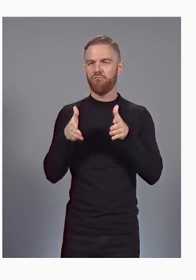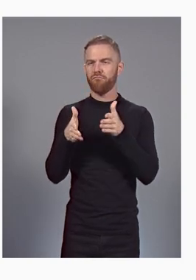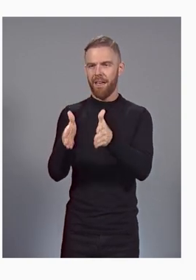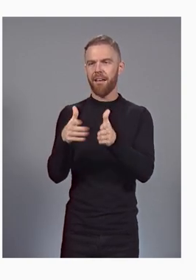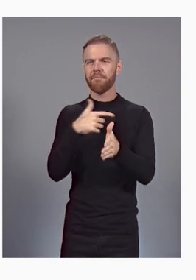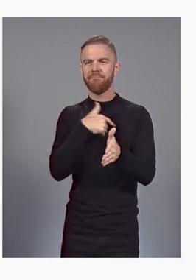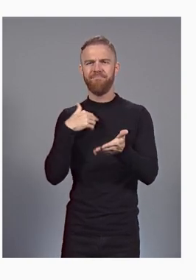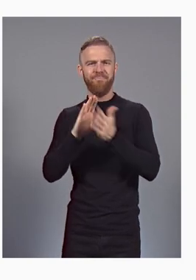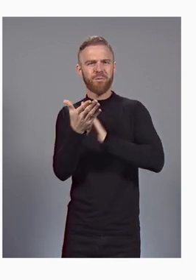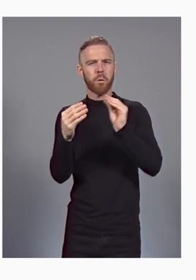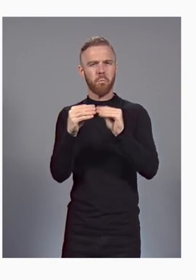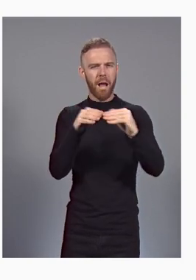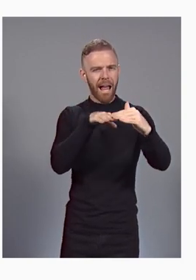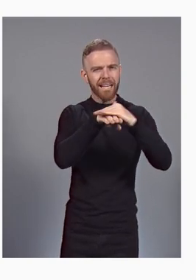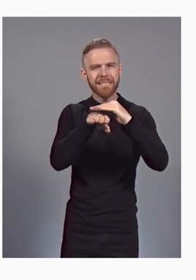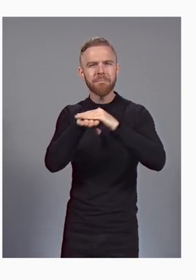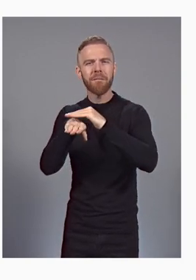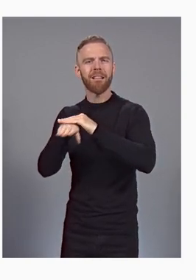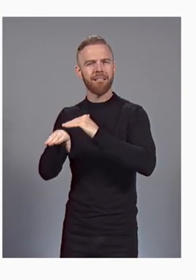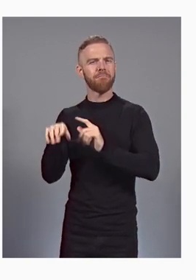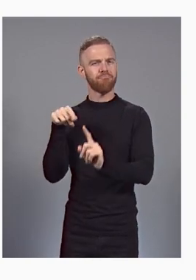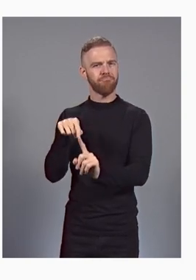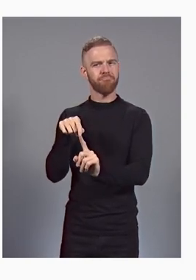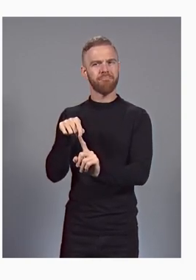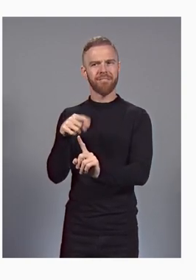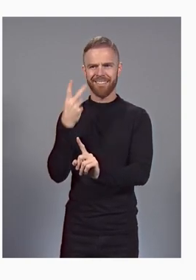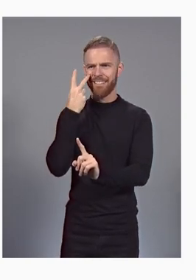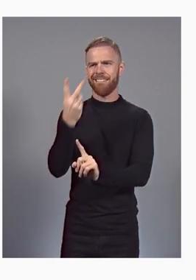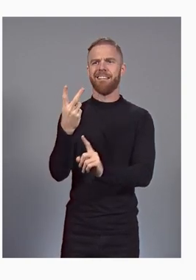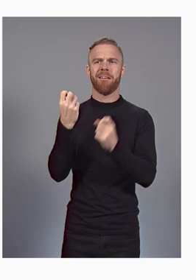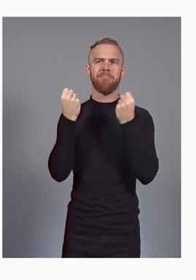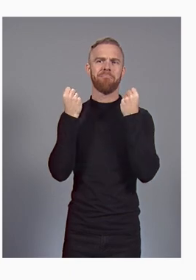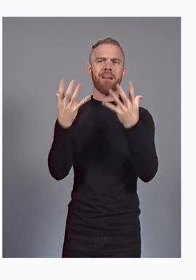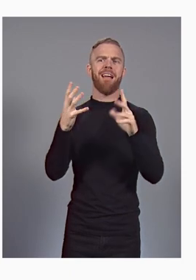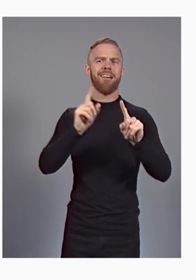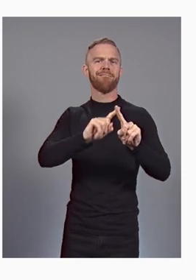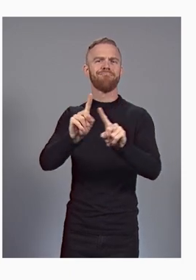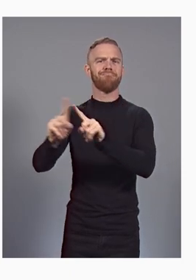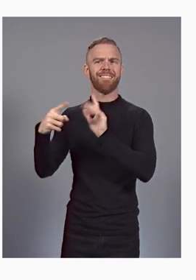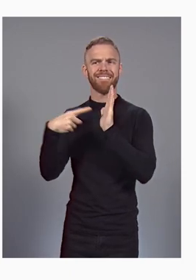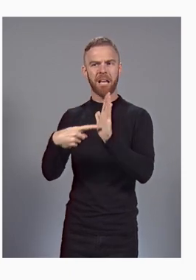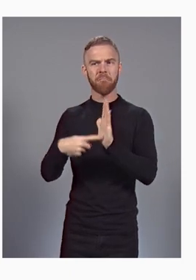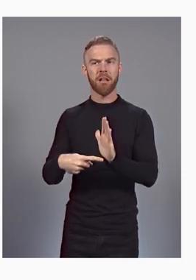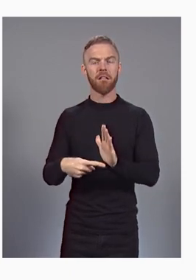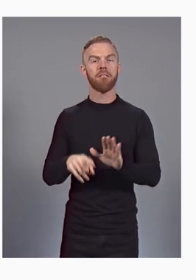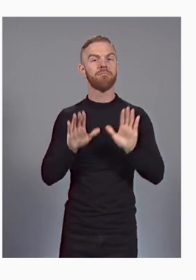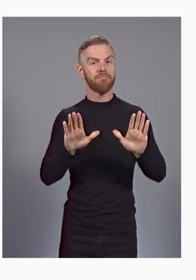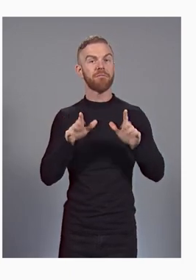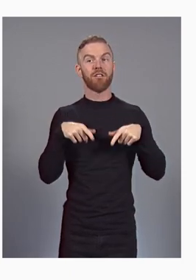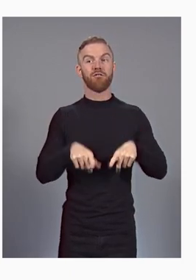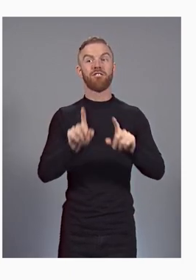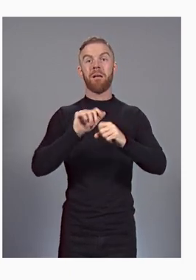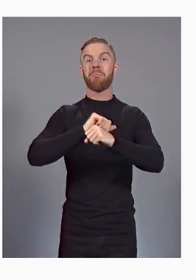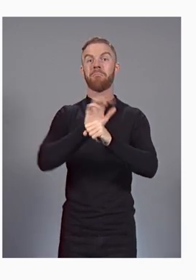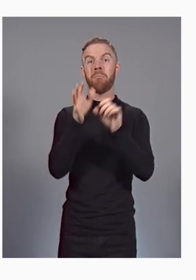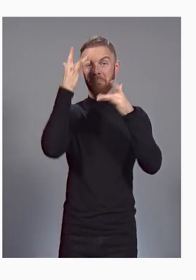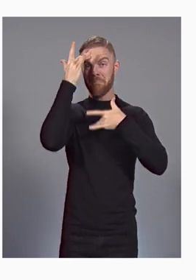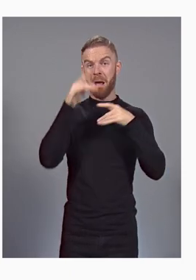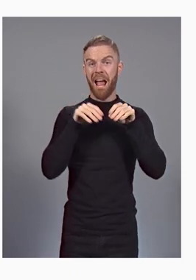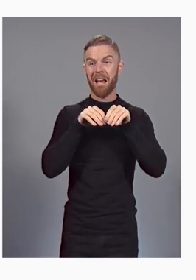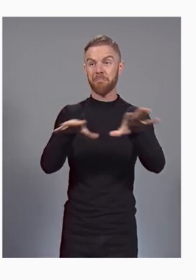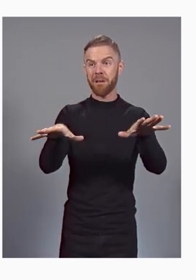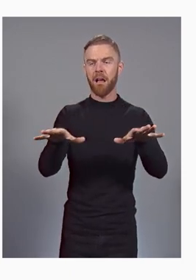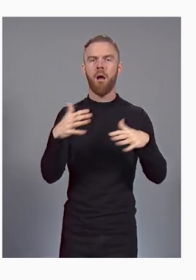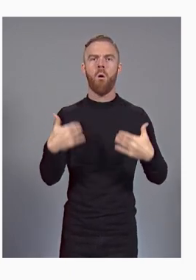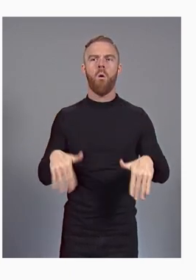We are seeing more examples every day. During the pandemic, more than half of companies accelerated